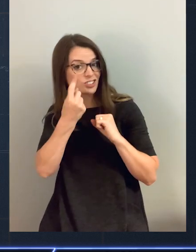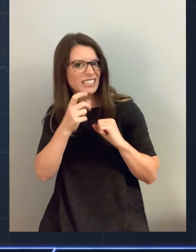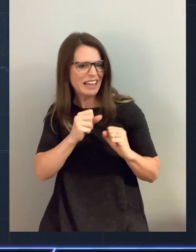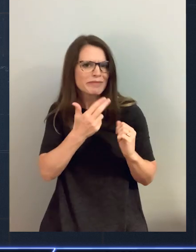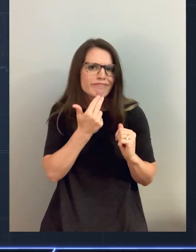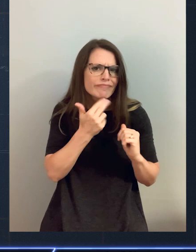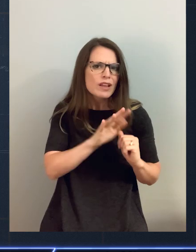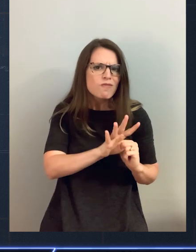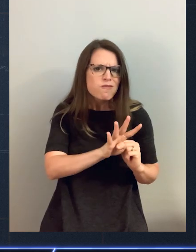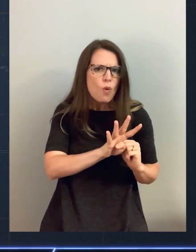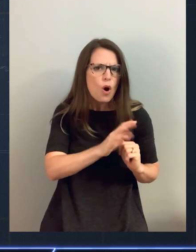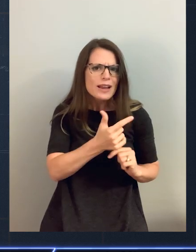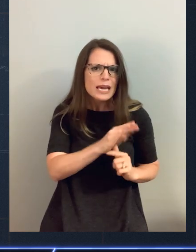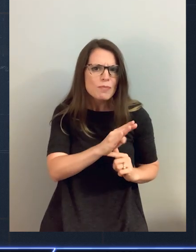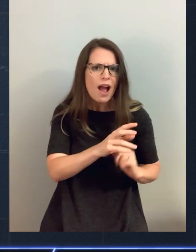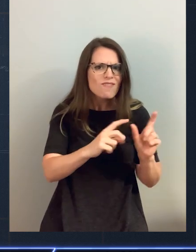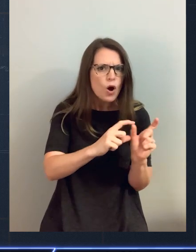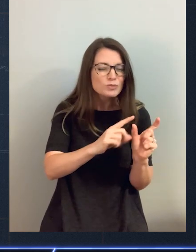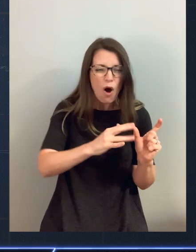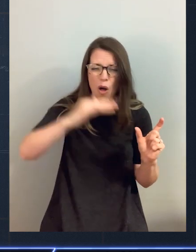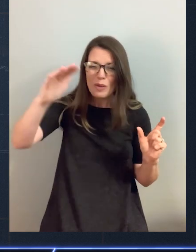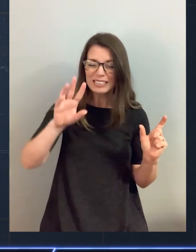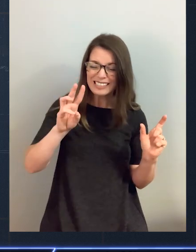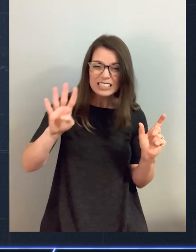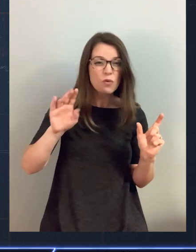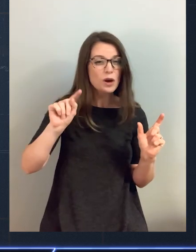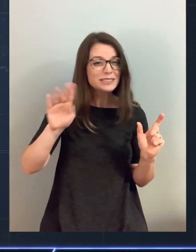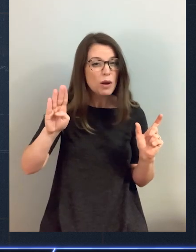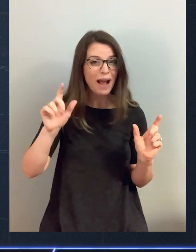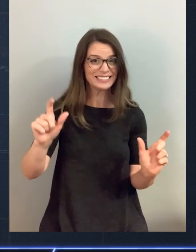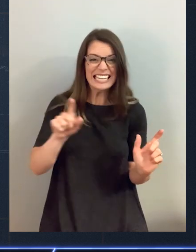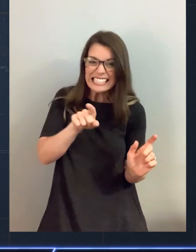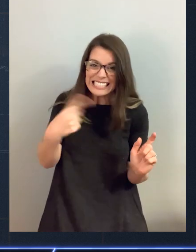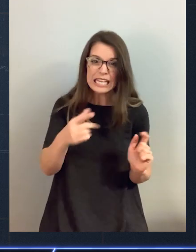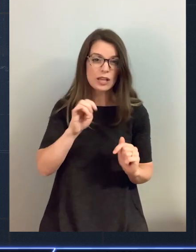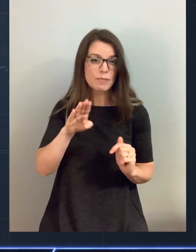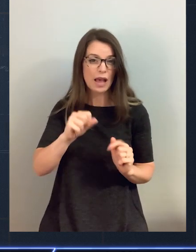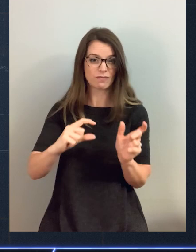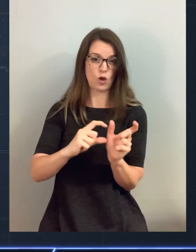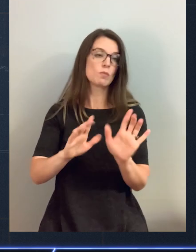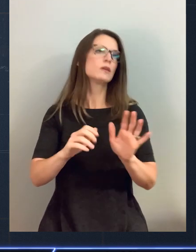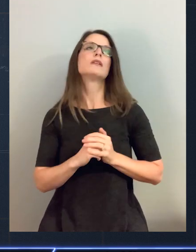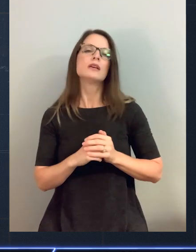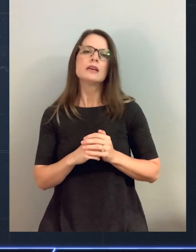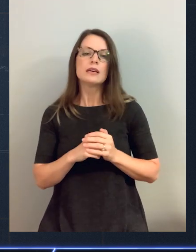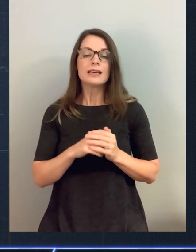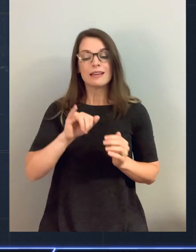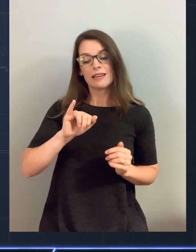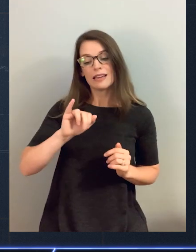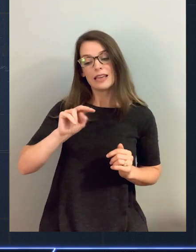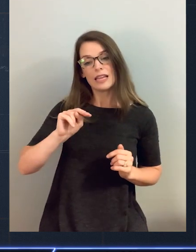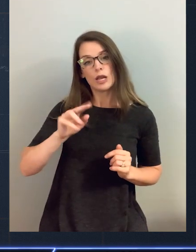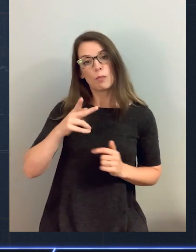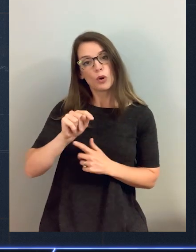start with four gigabyte volumes, go all the way up to 64 terabytes in a single EBS volume. On the input